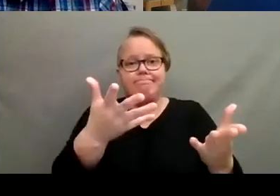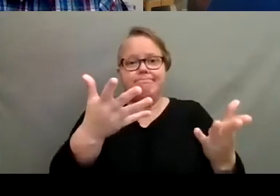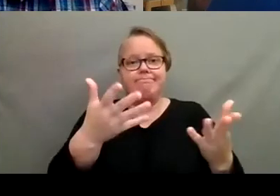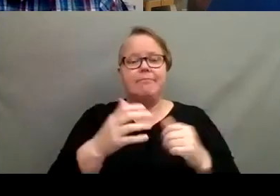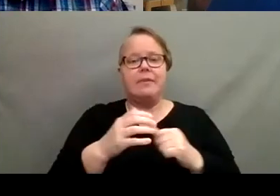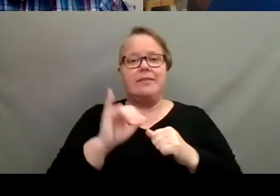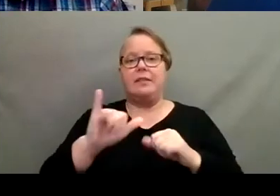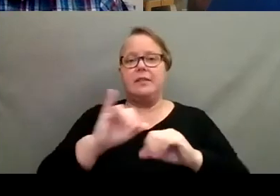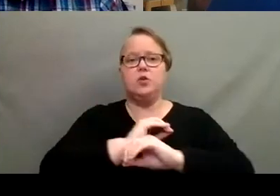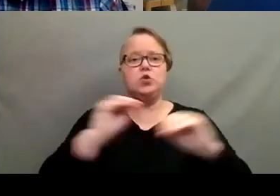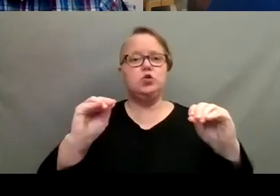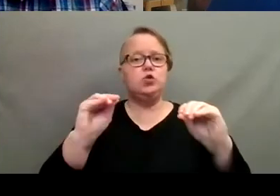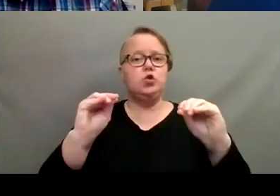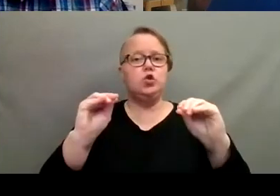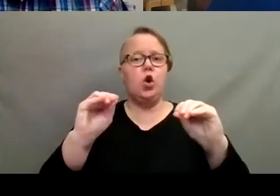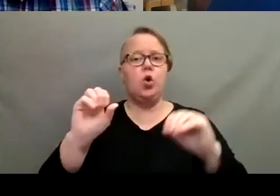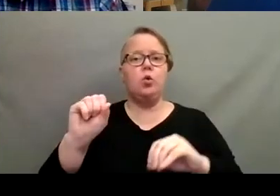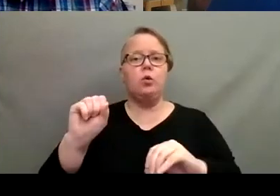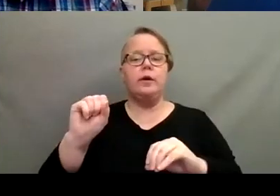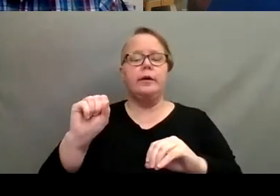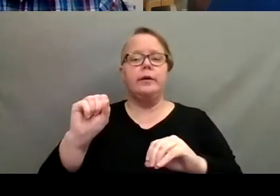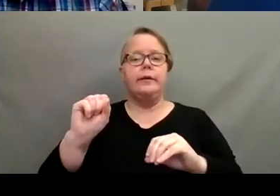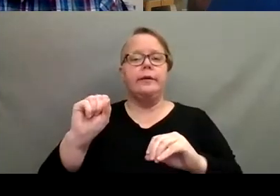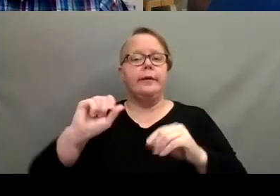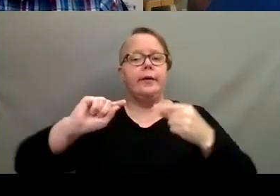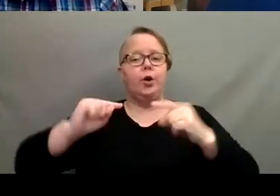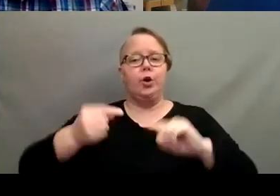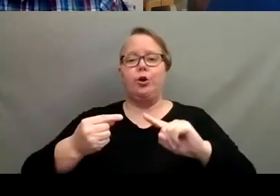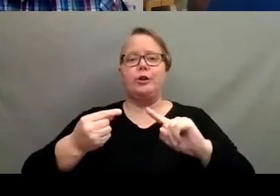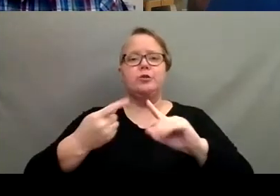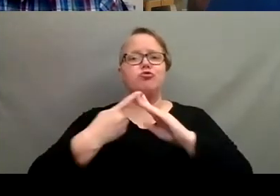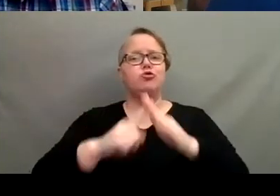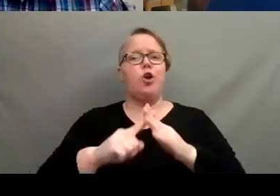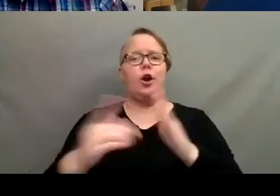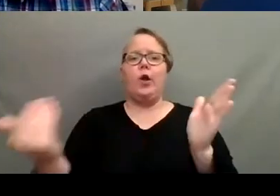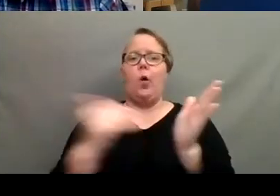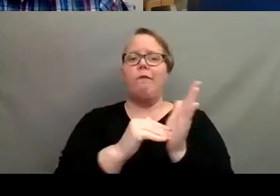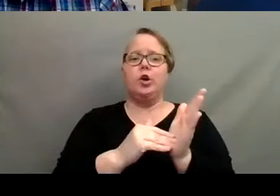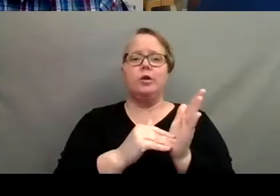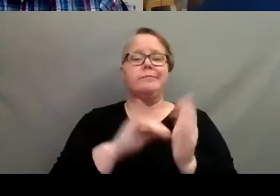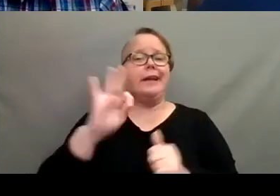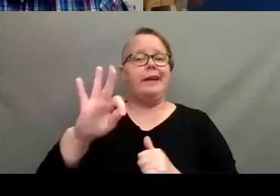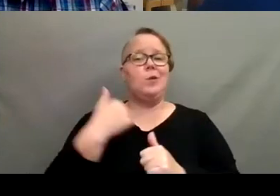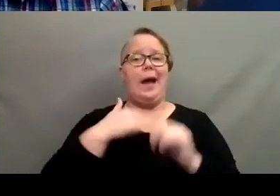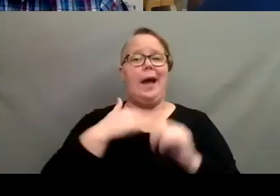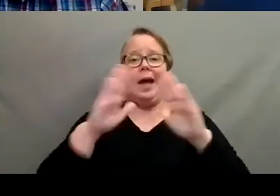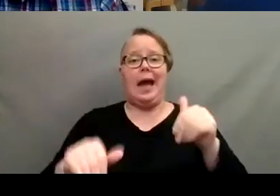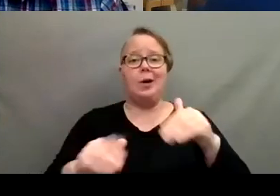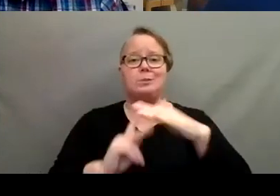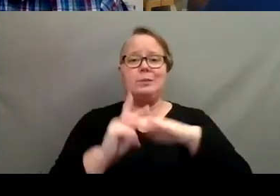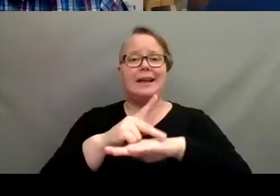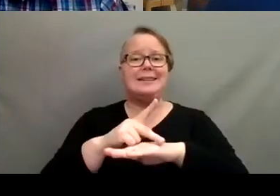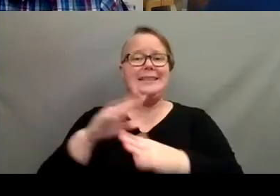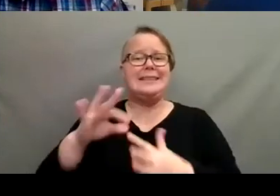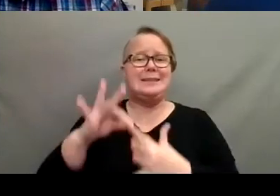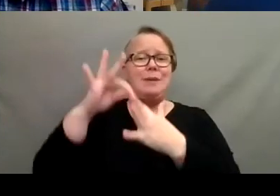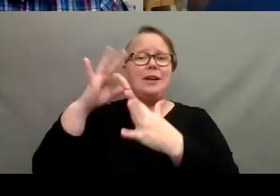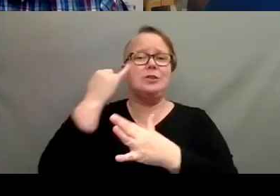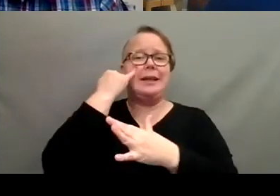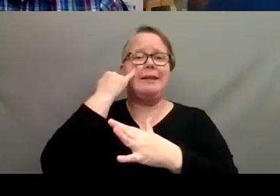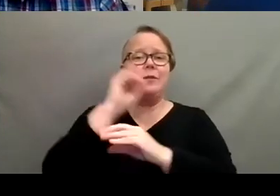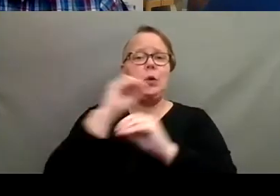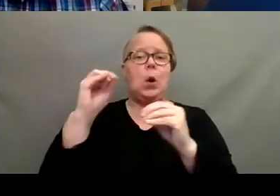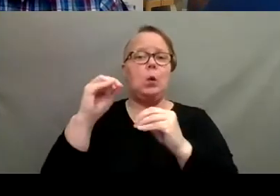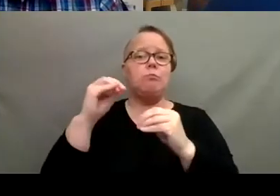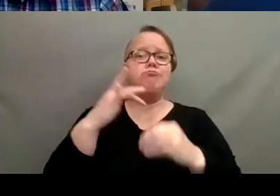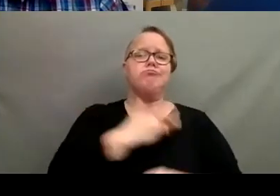there's no shame in starting over sometimes too. If you, if you have a houseplant and especially if it doesn't have sentimental value or